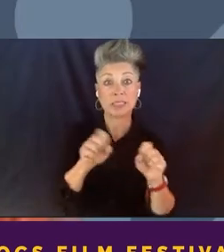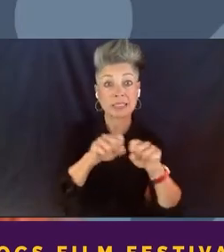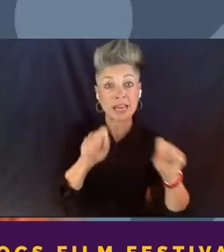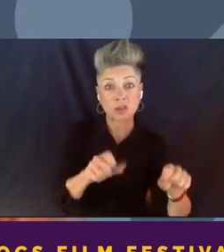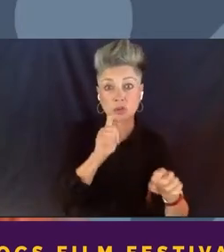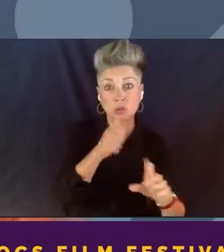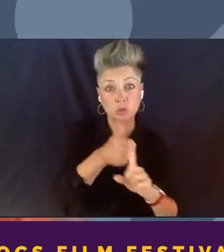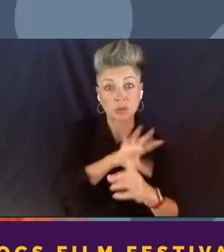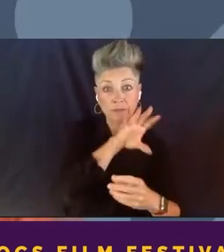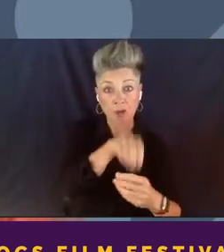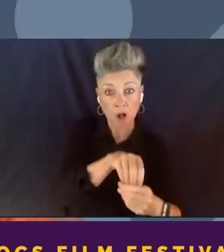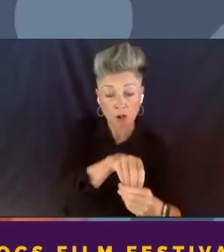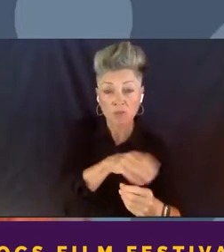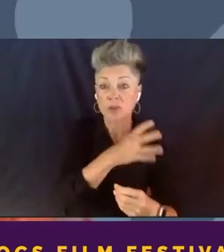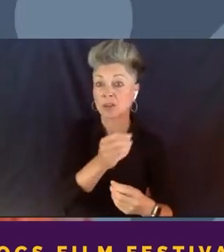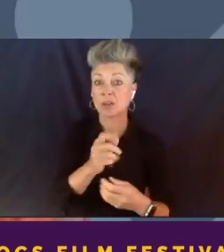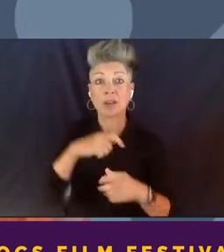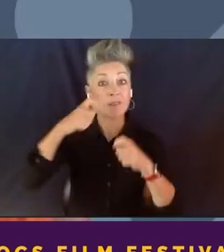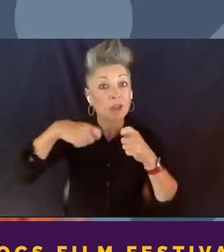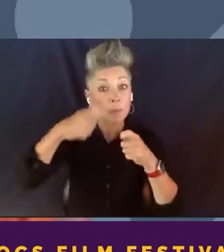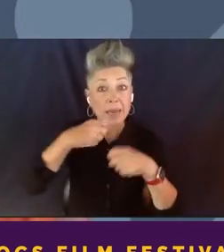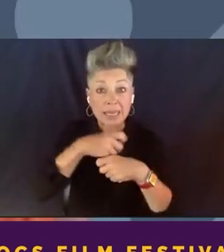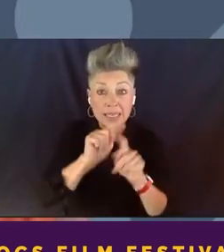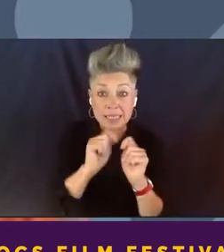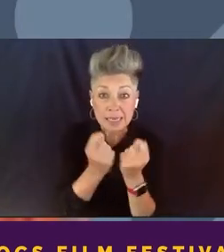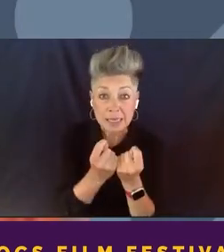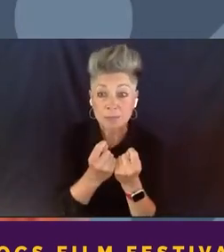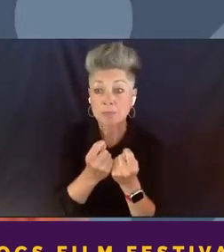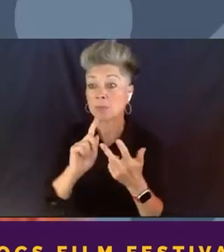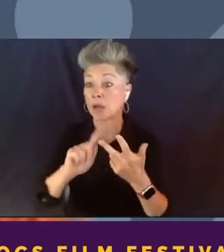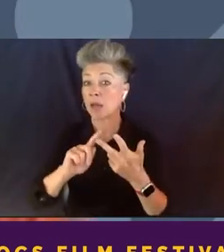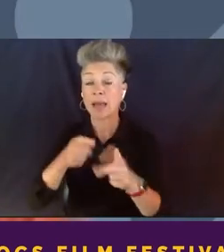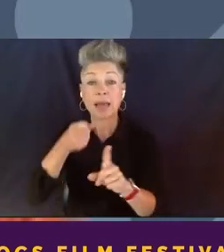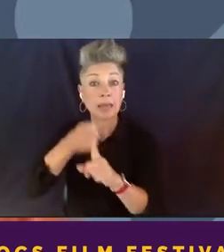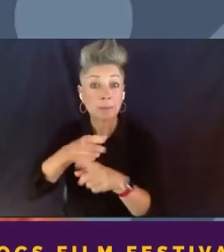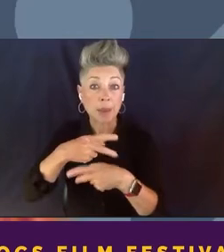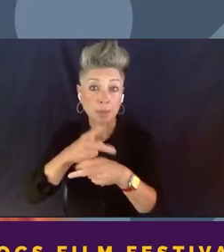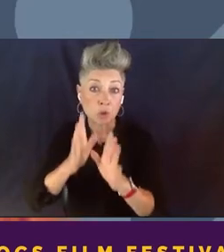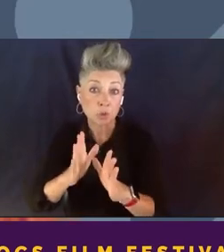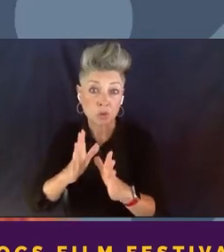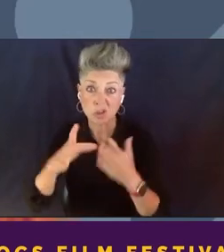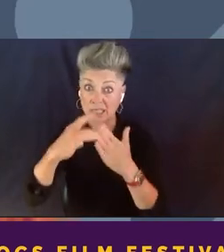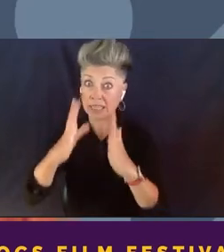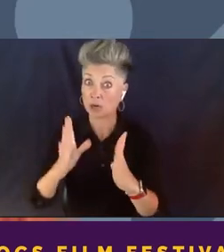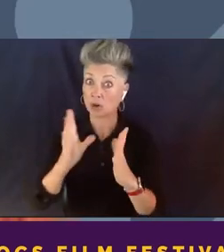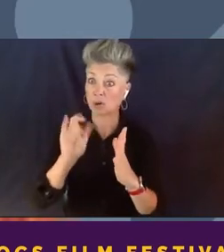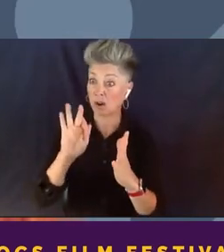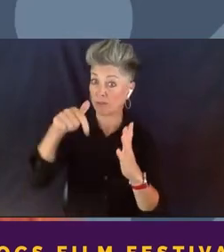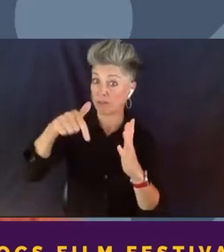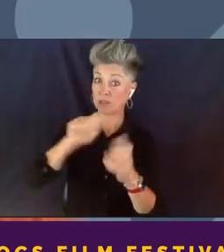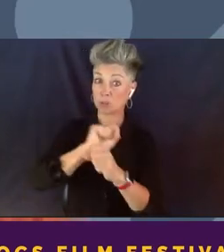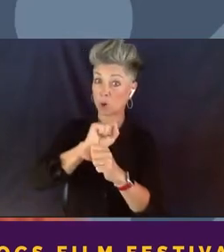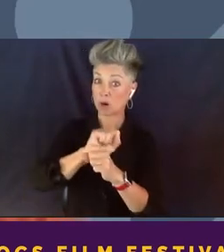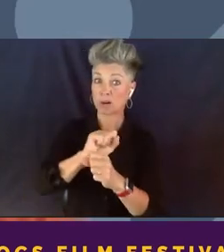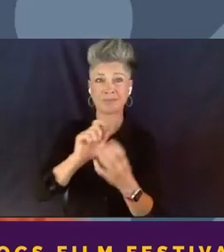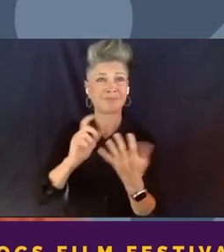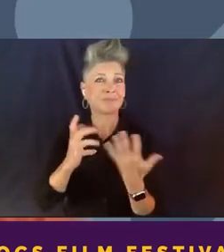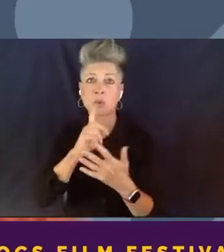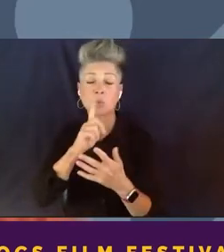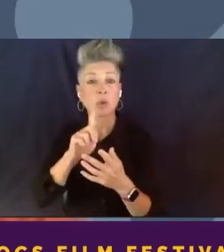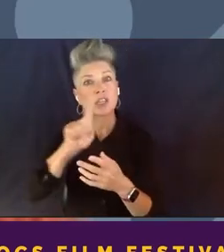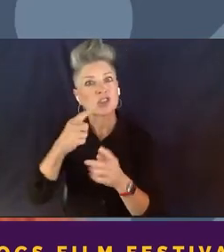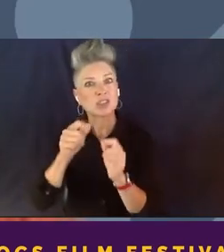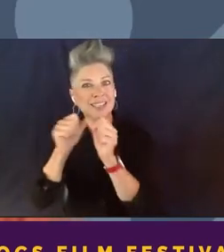but the filmmaking team, the impact producer who's been leading this work, and really, we're just continuing the conversation that we were having